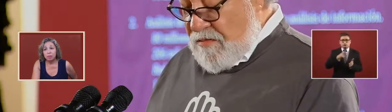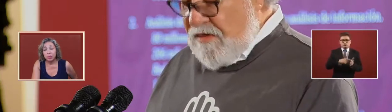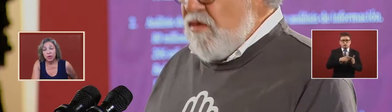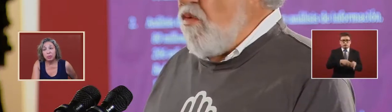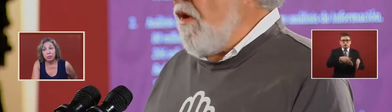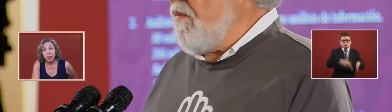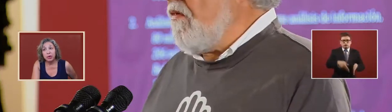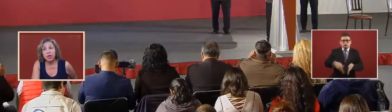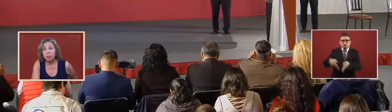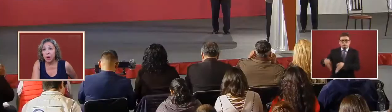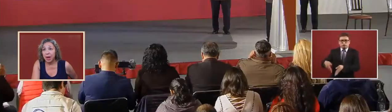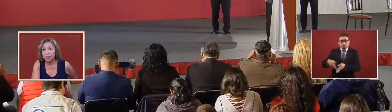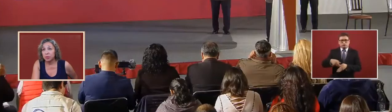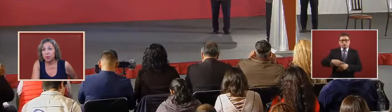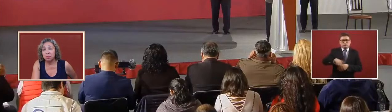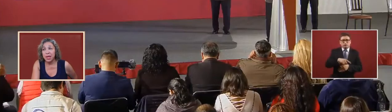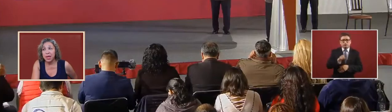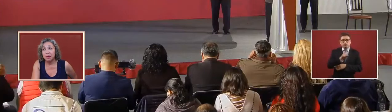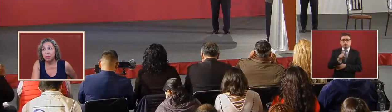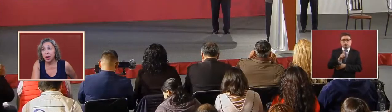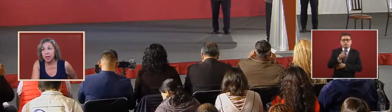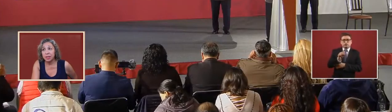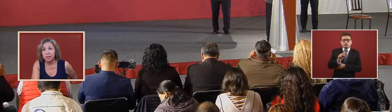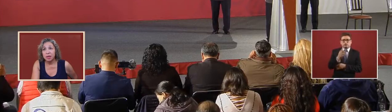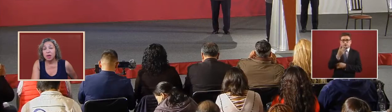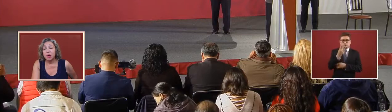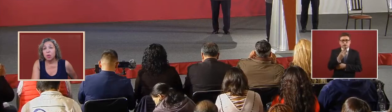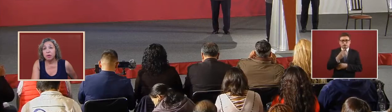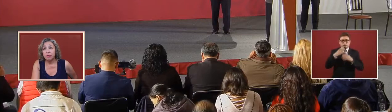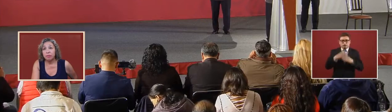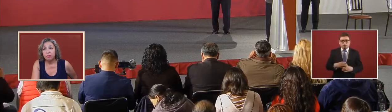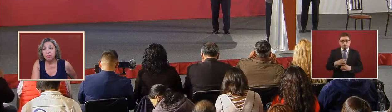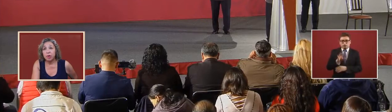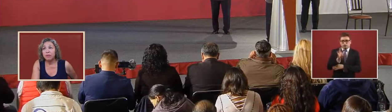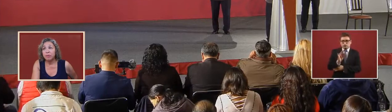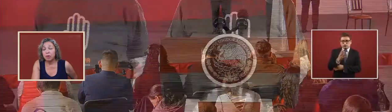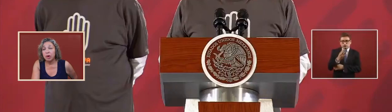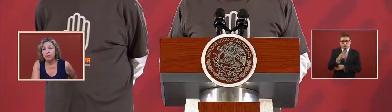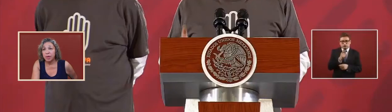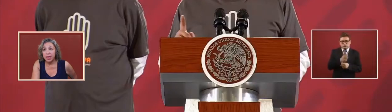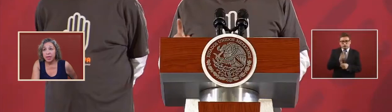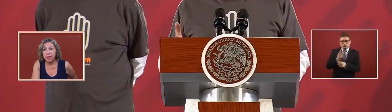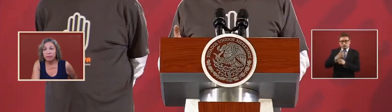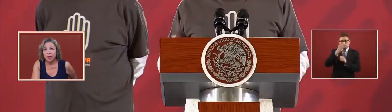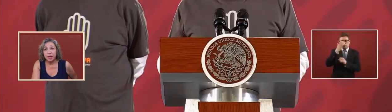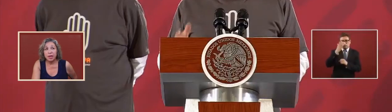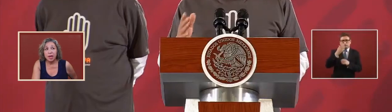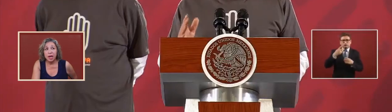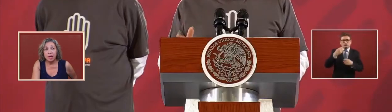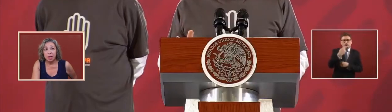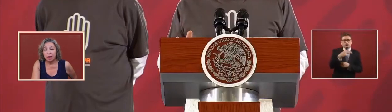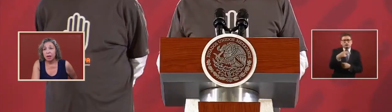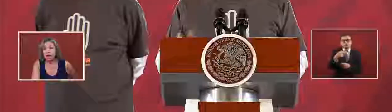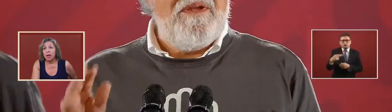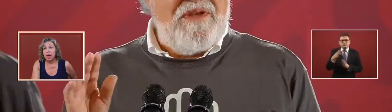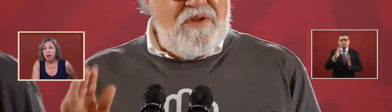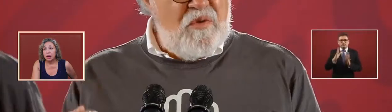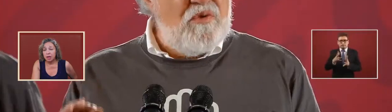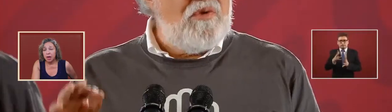burial pots with many bodies where 44 have been identified none